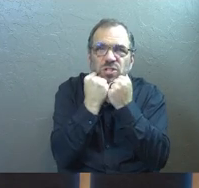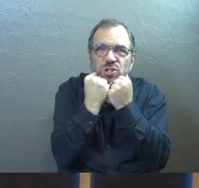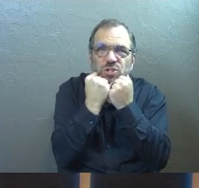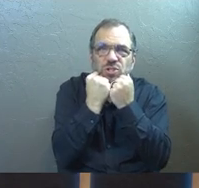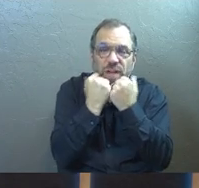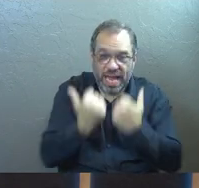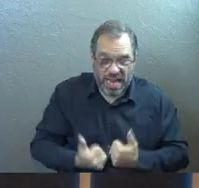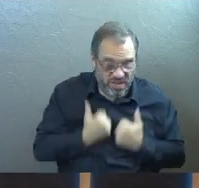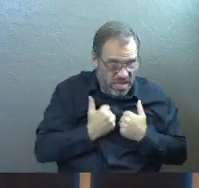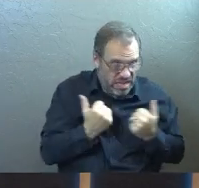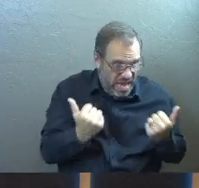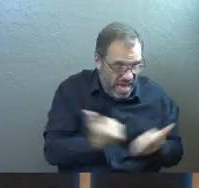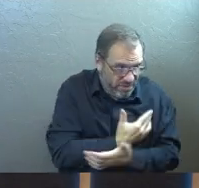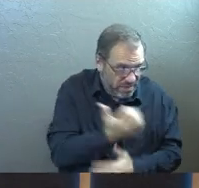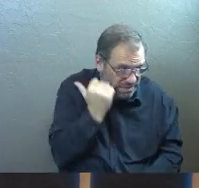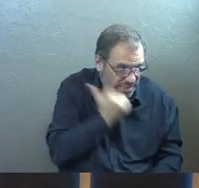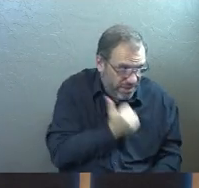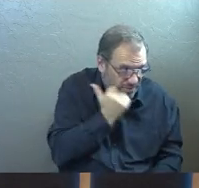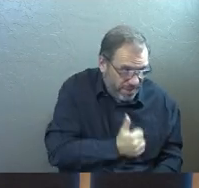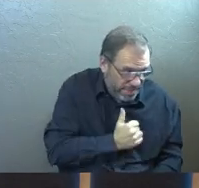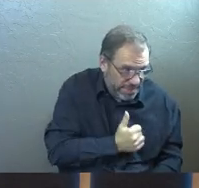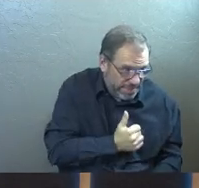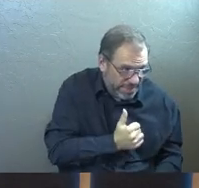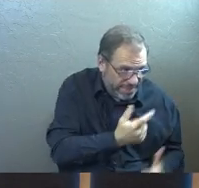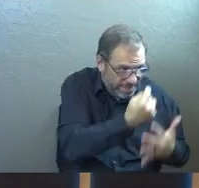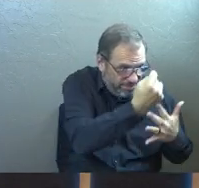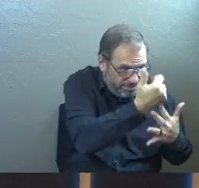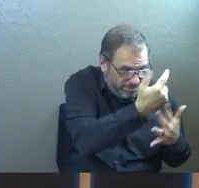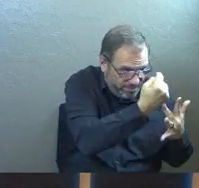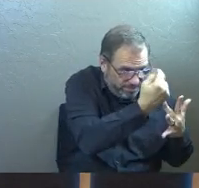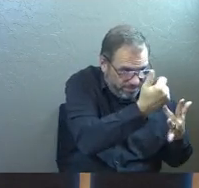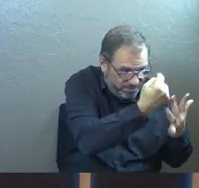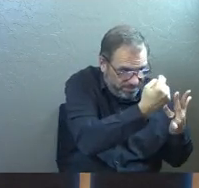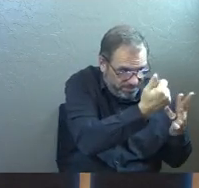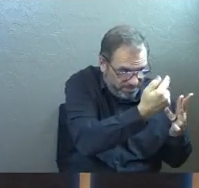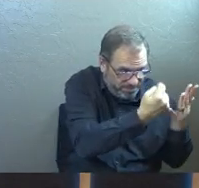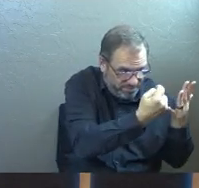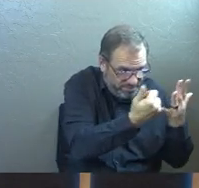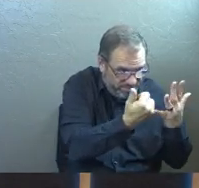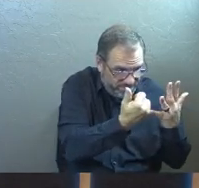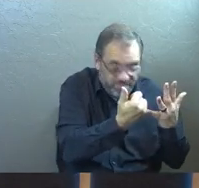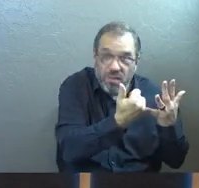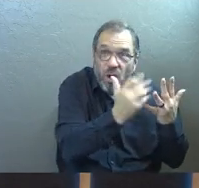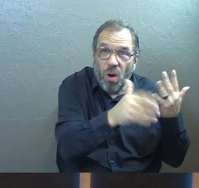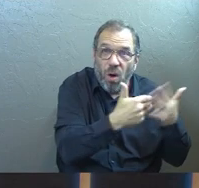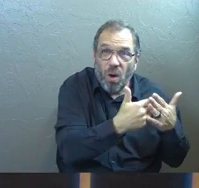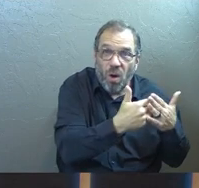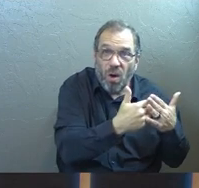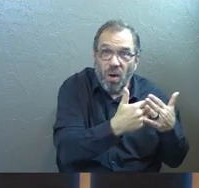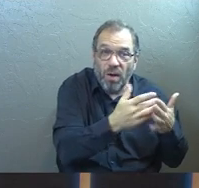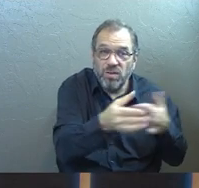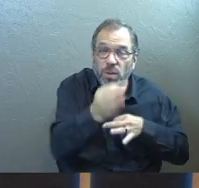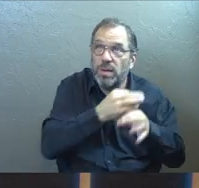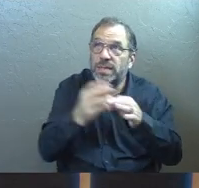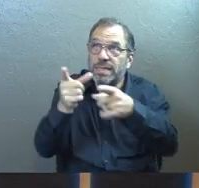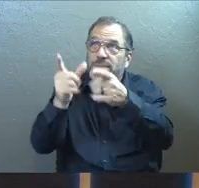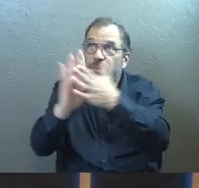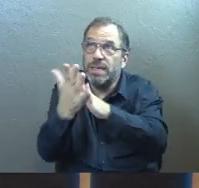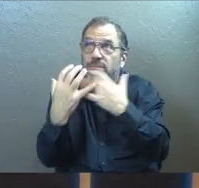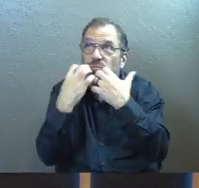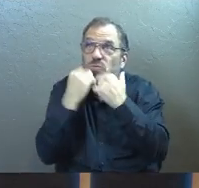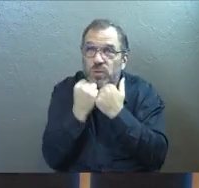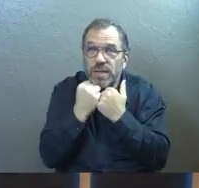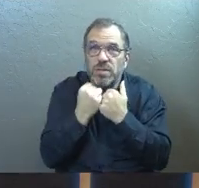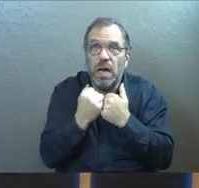everything in your life, every day of your life, making him more and more the treasure of your life. And how does that work? And